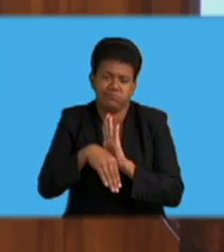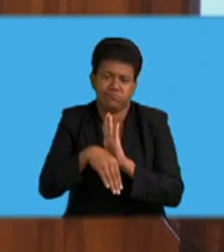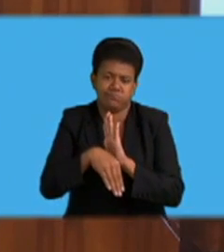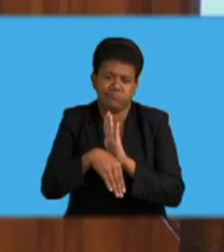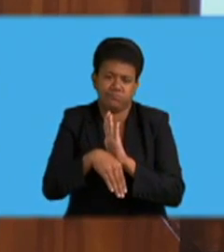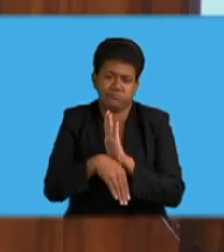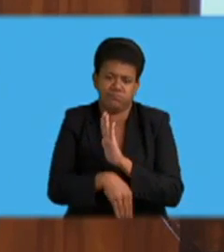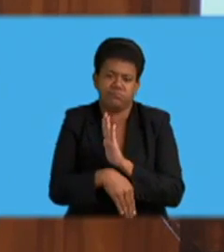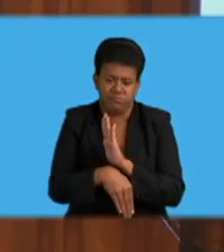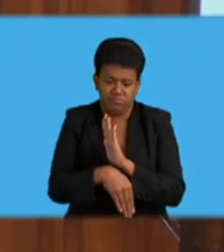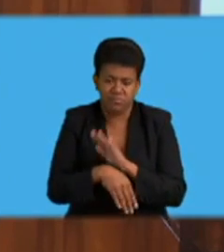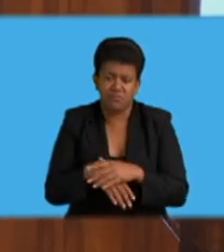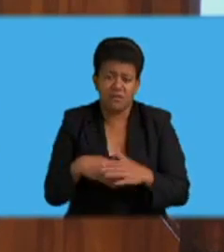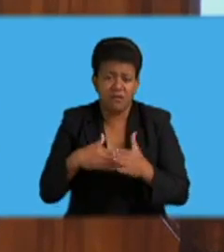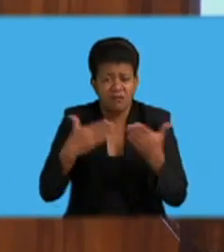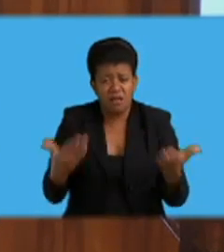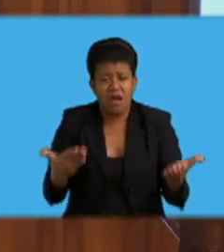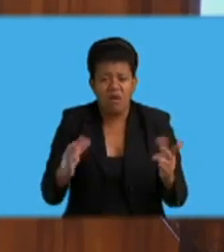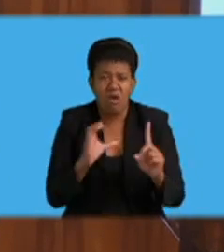removed in cultural settings.